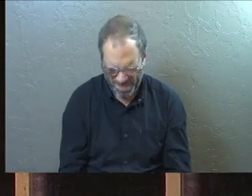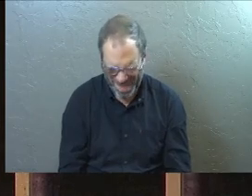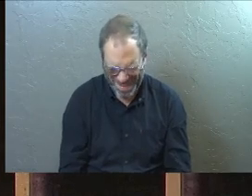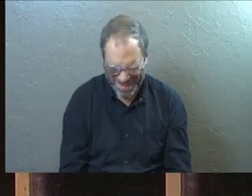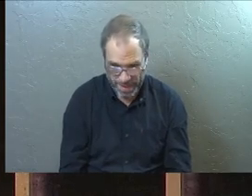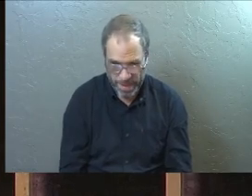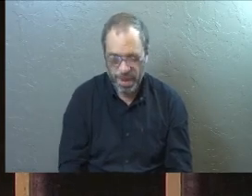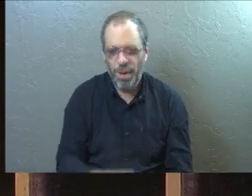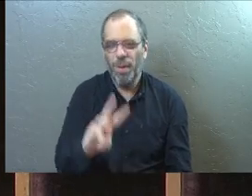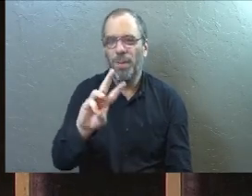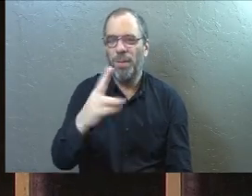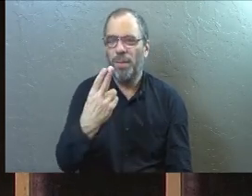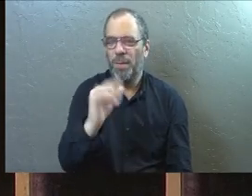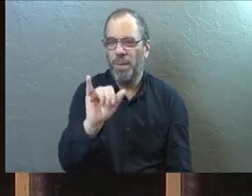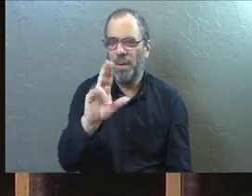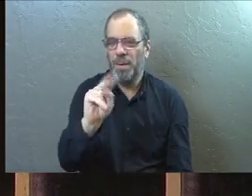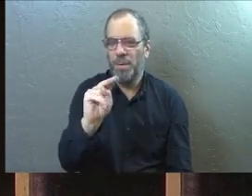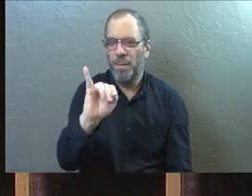That's Winnie the Pooh.